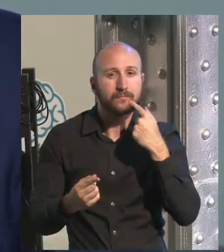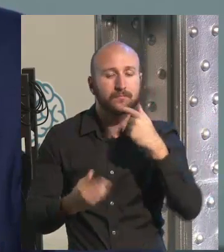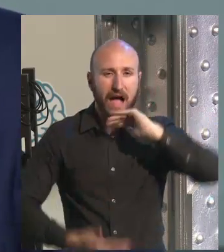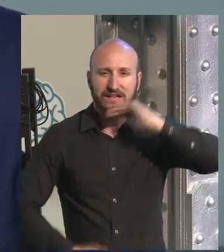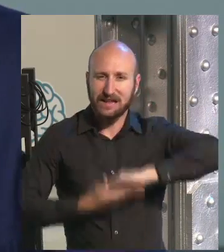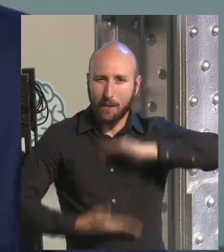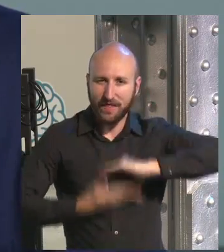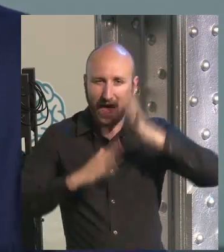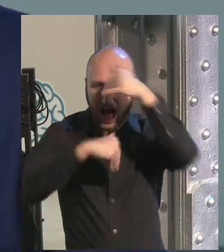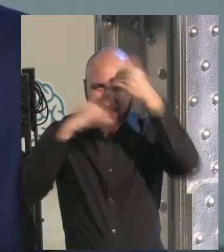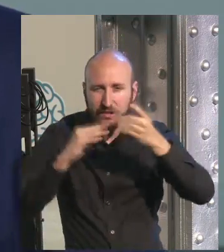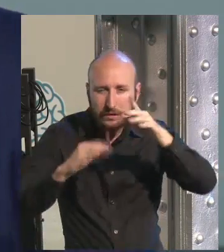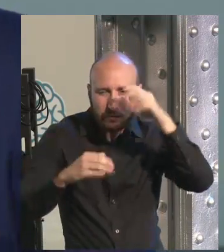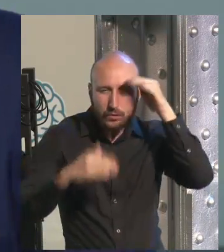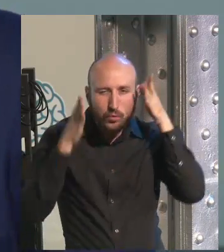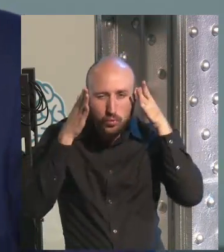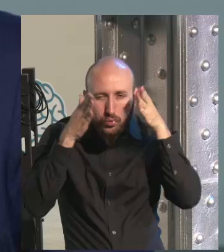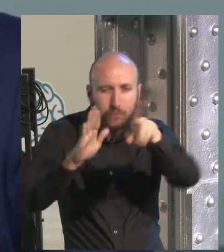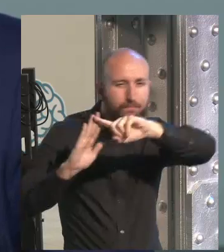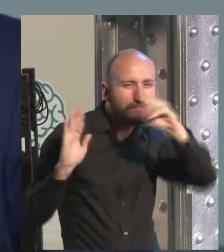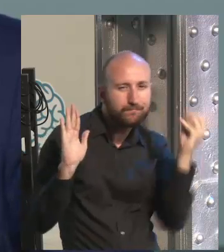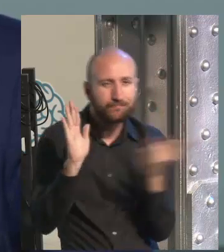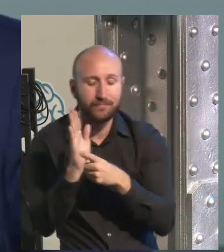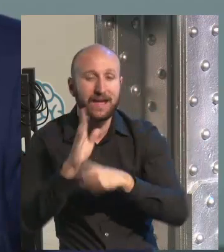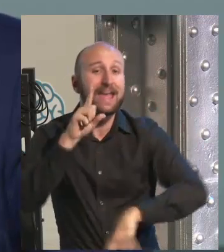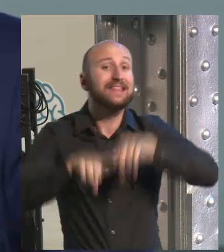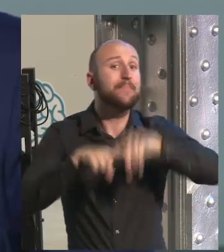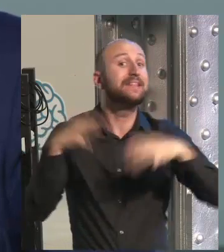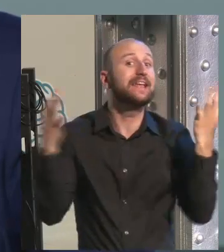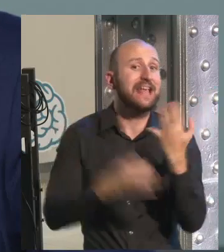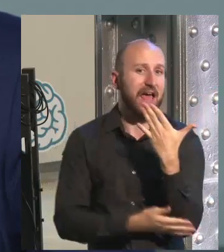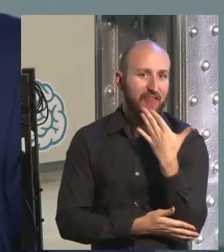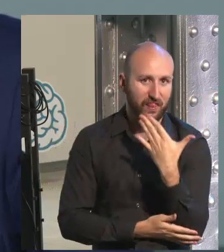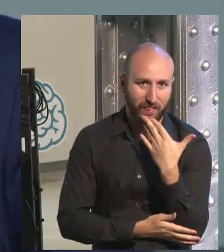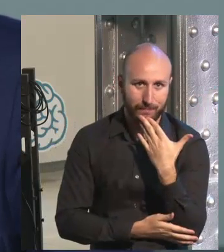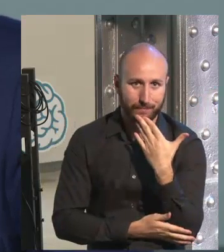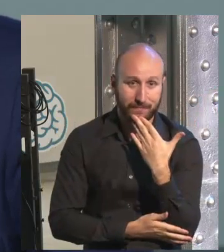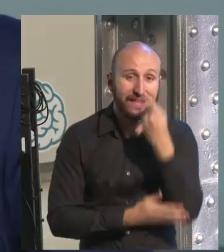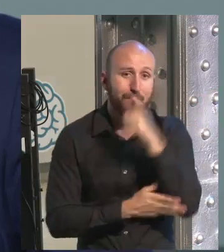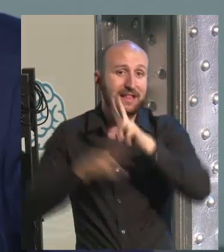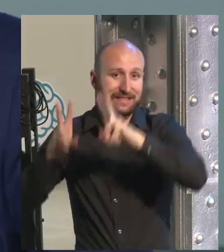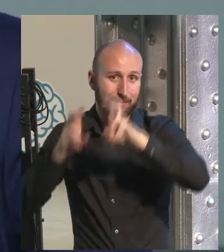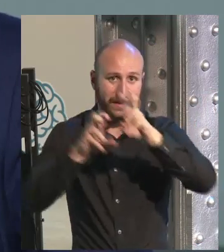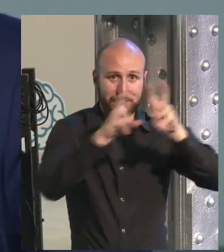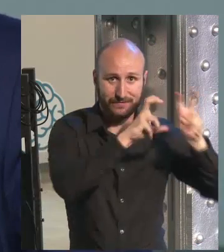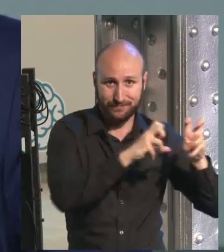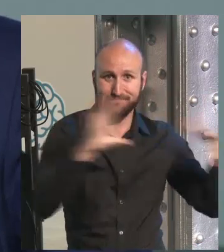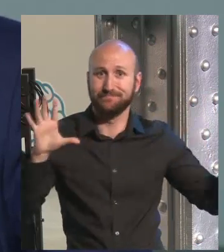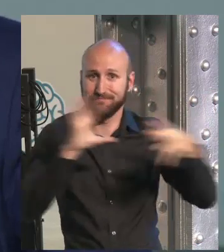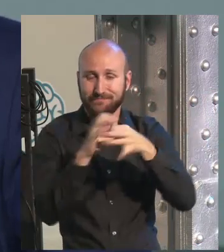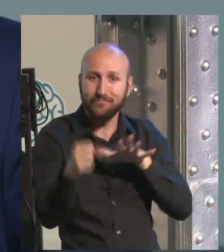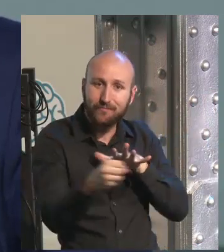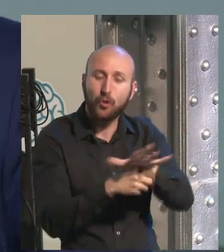have more time to teach you all that we know now about this. And it is related to